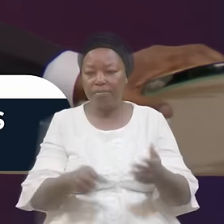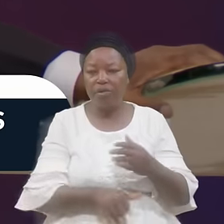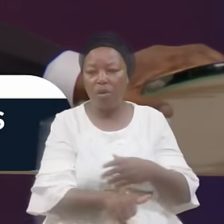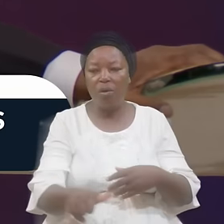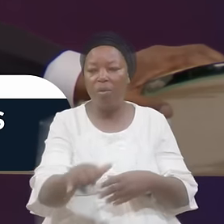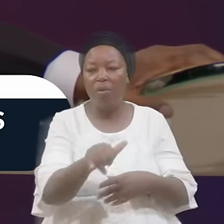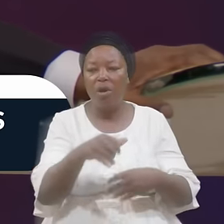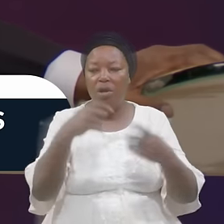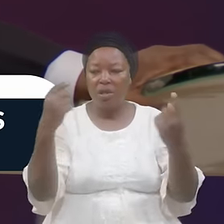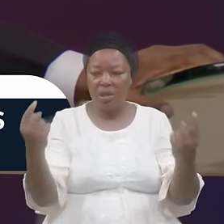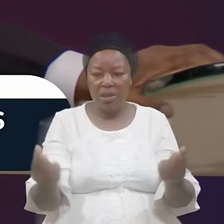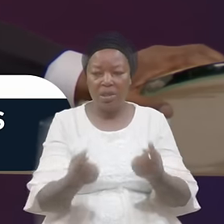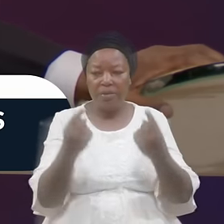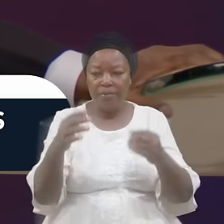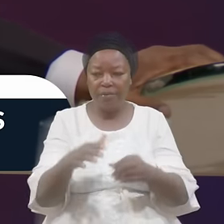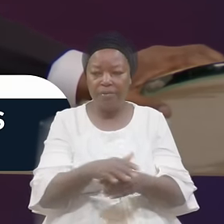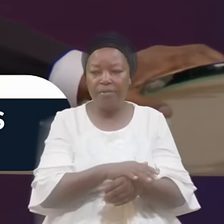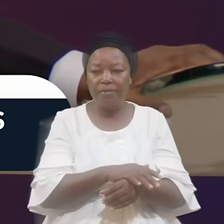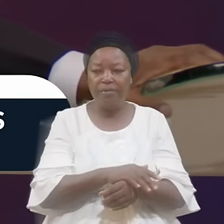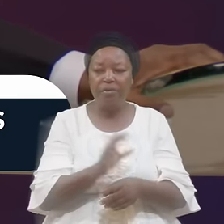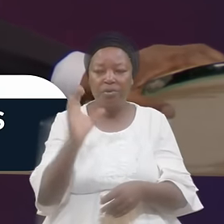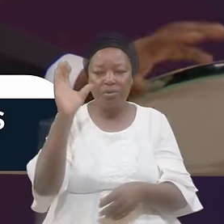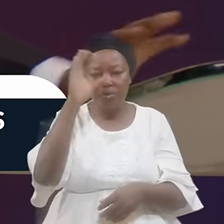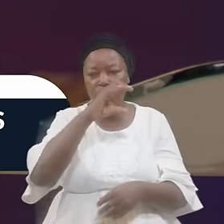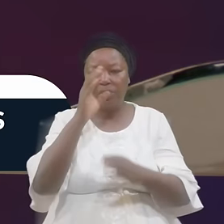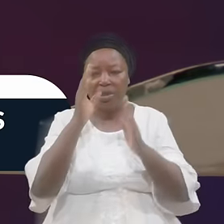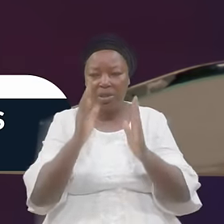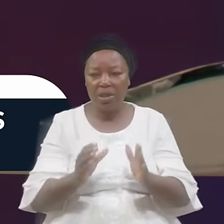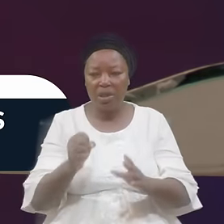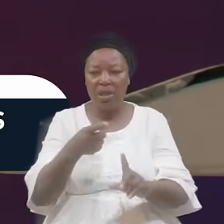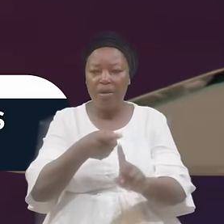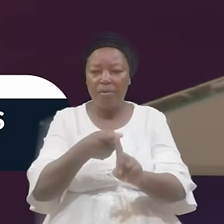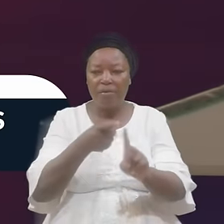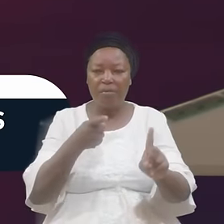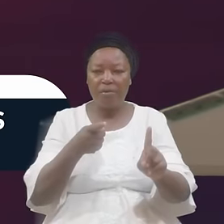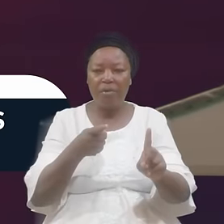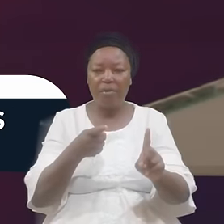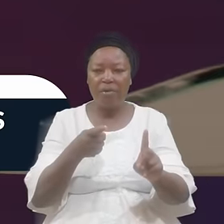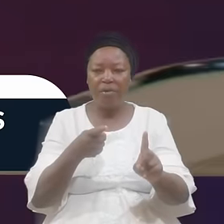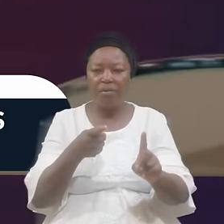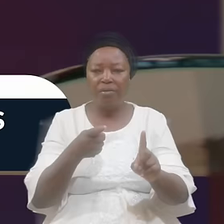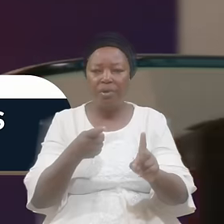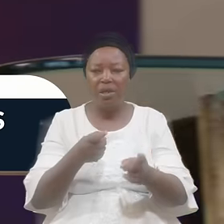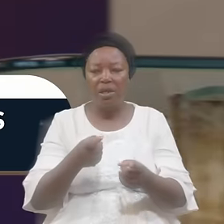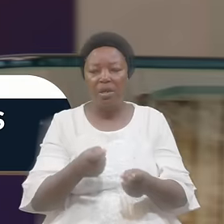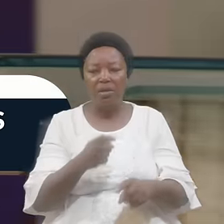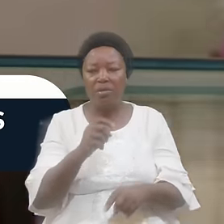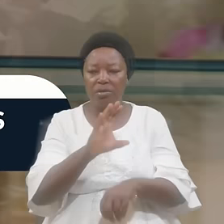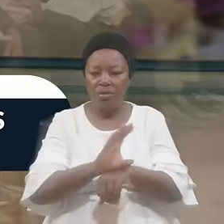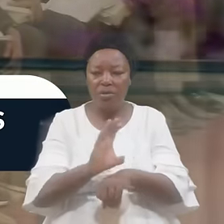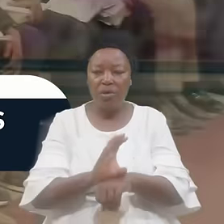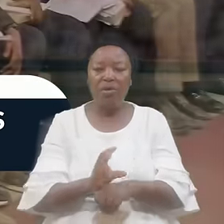Sinful Strangers From Sanctuary